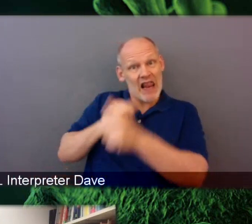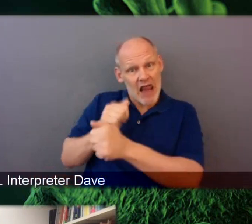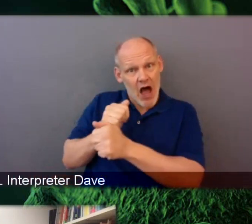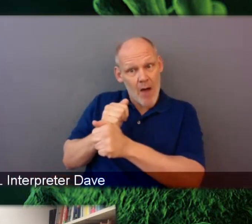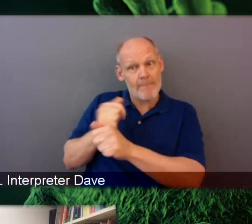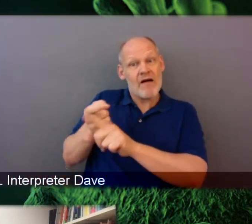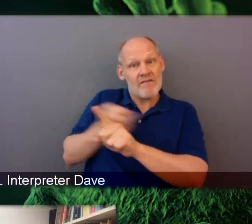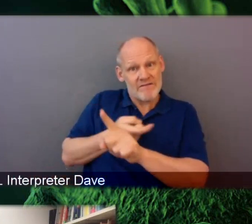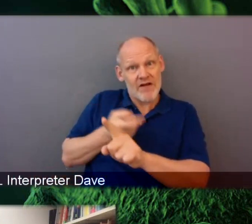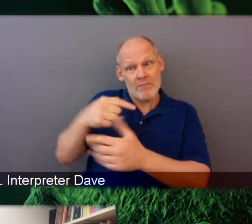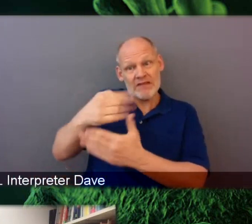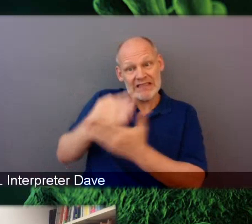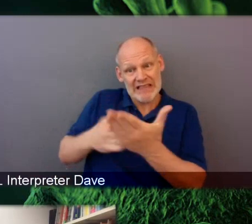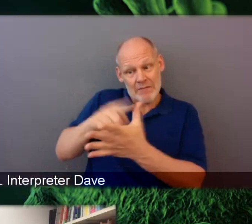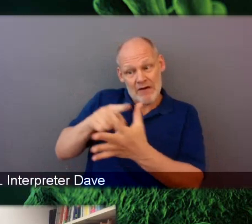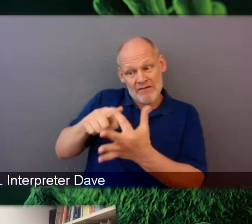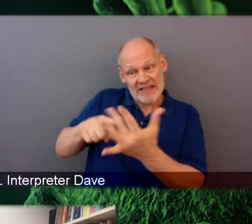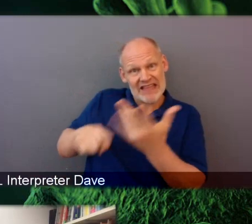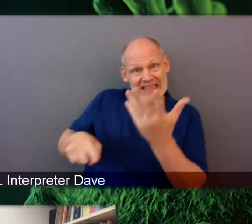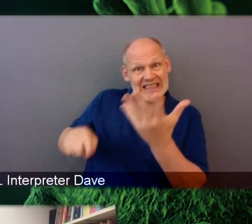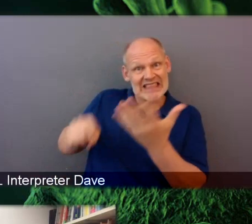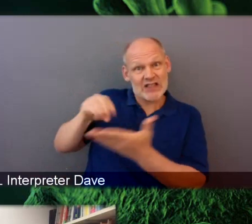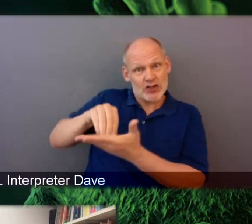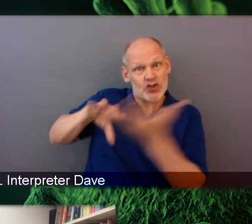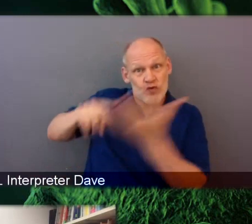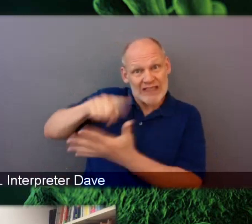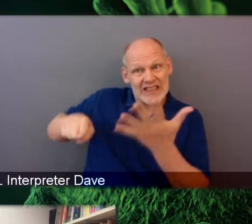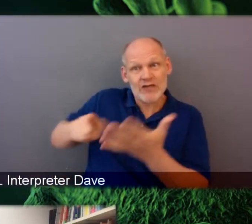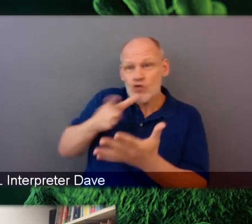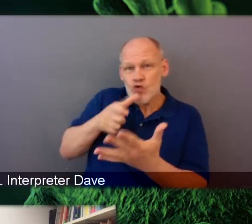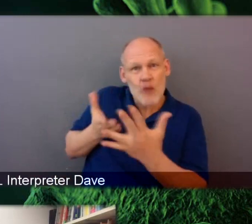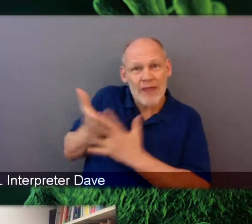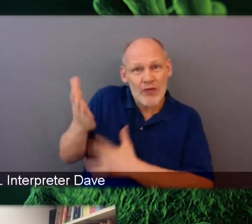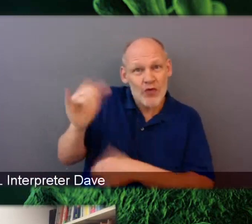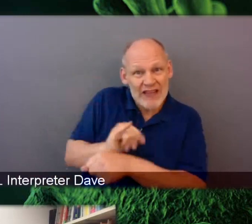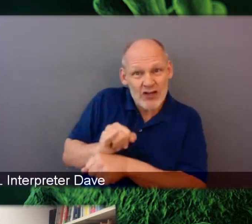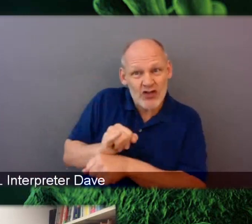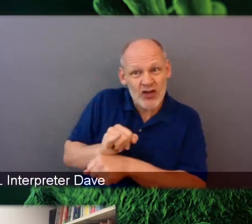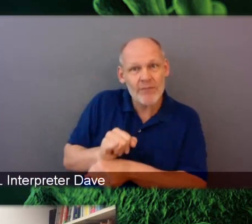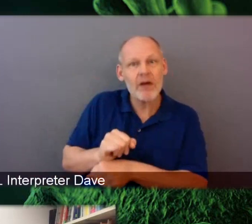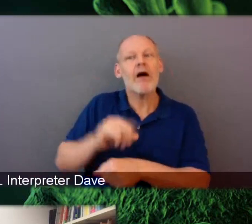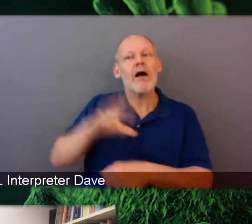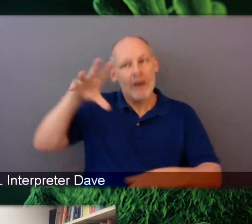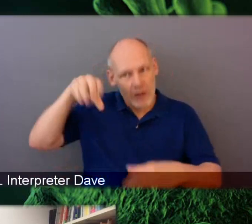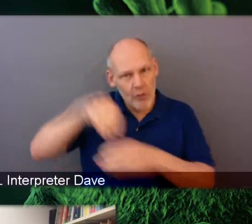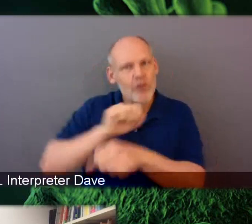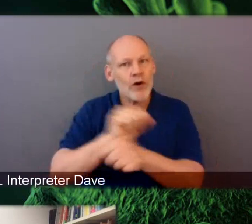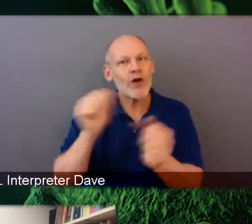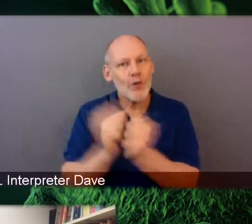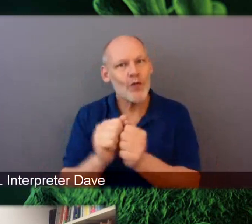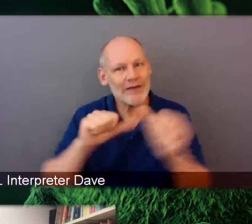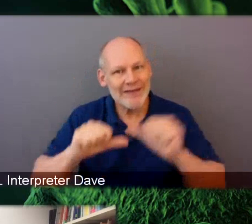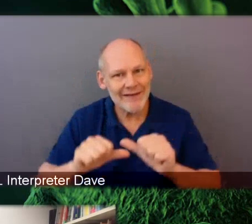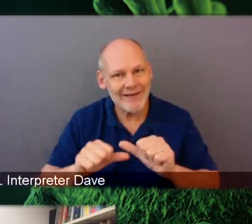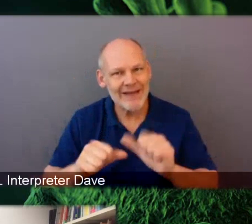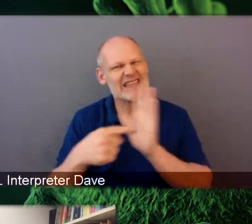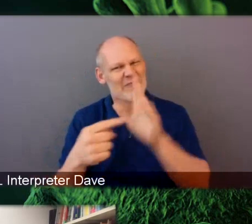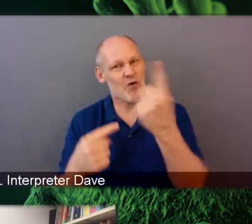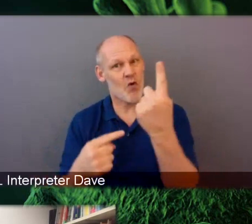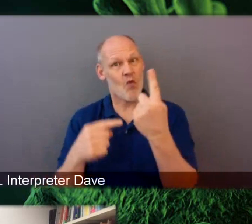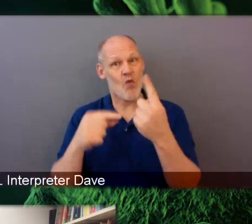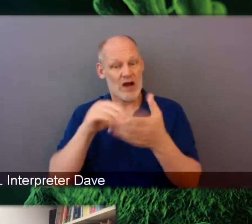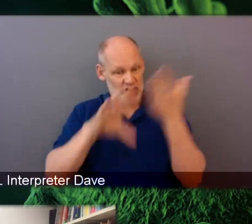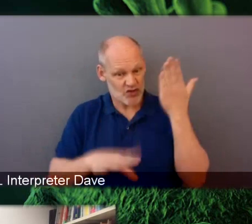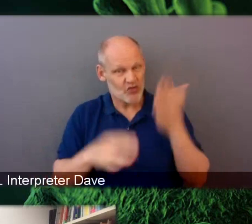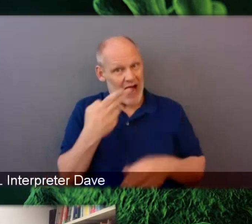medical school. And internships turn out to be life-changing for many students. For example, a high school student from Quincy, Washington, which is